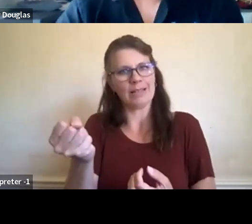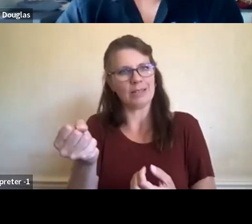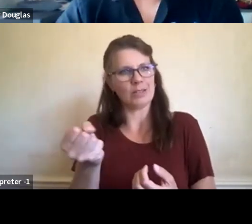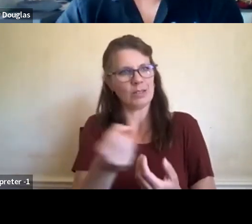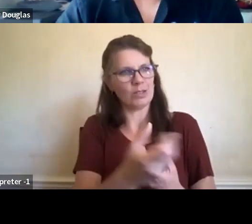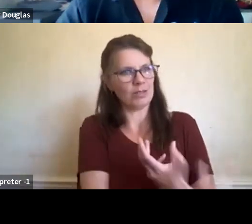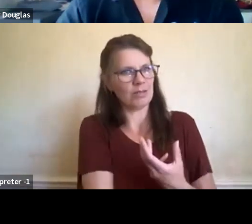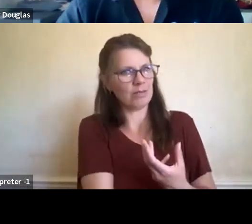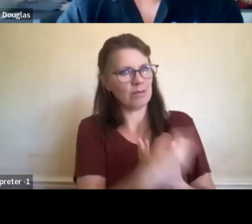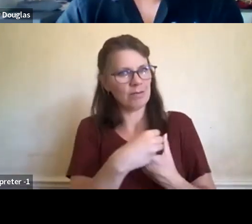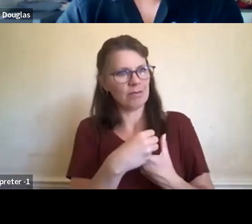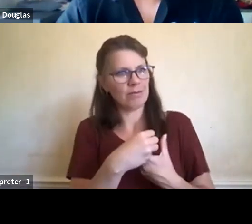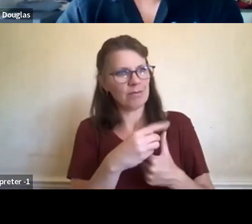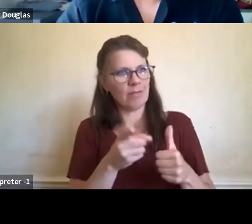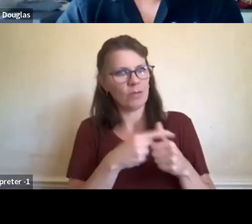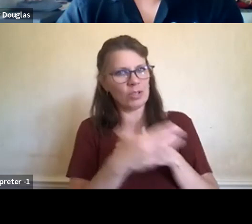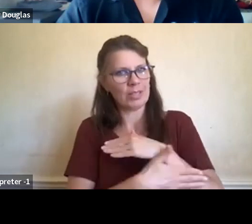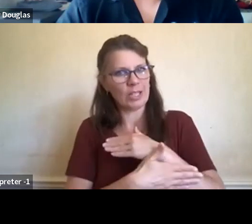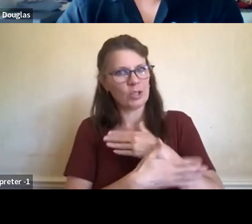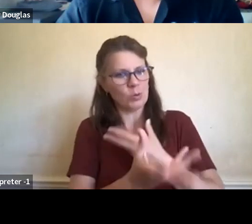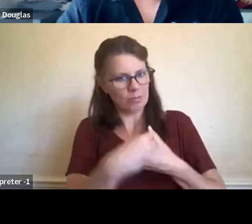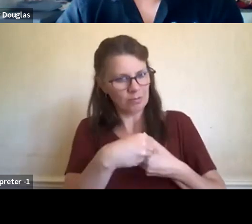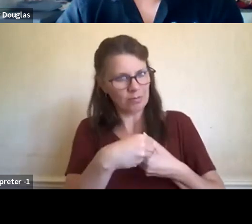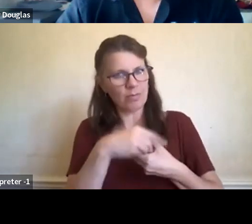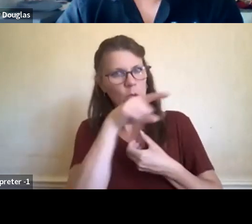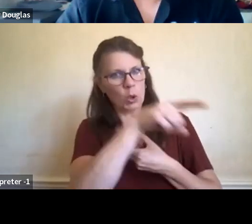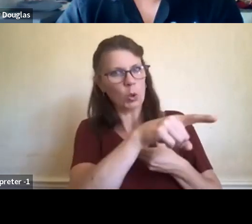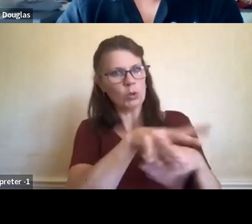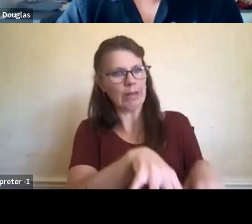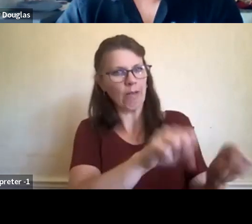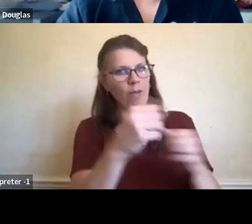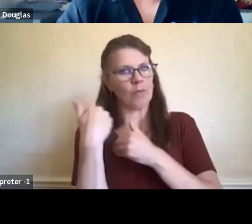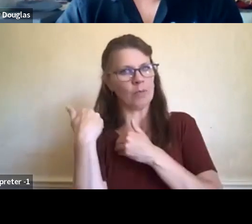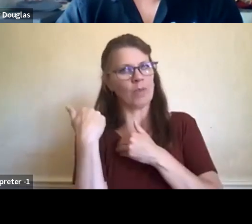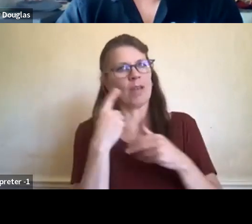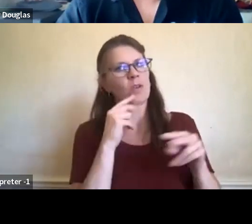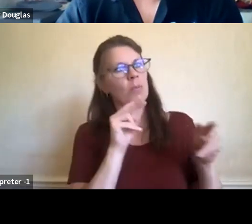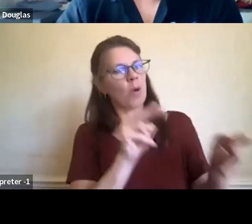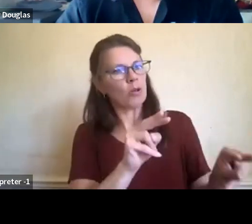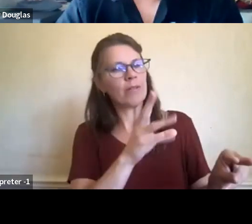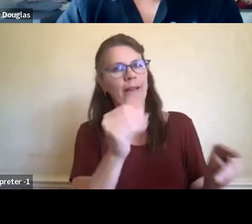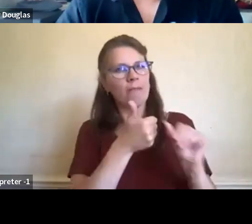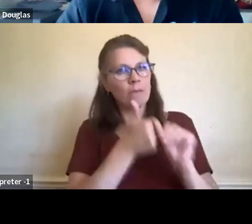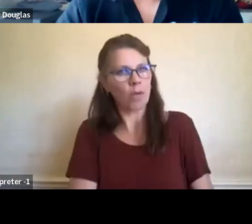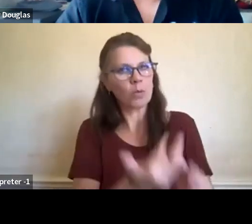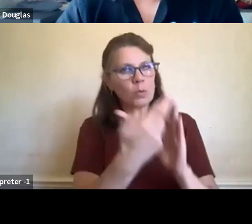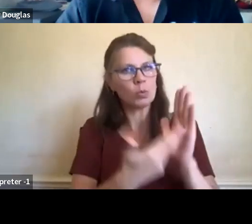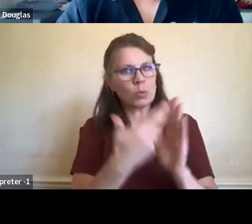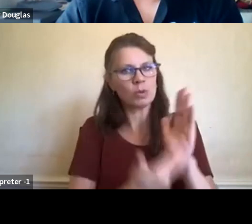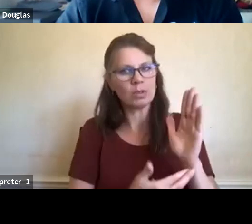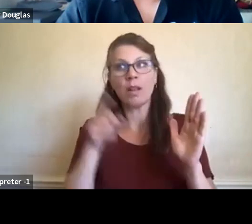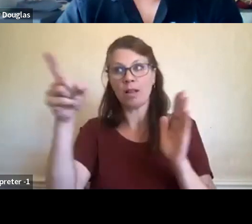monitoring and compliance of development, because there was a request for some specific examples,